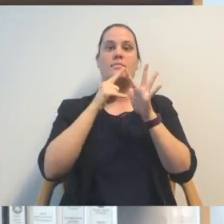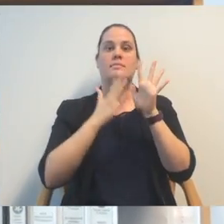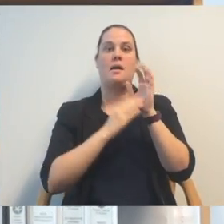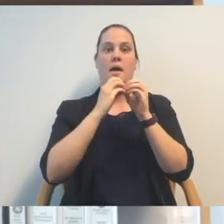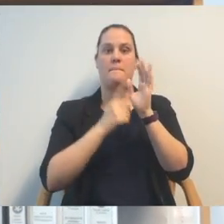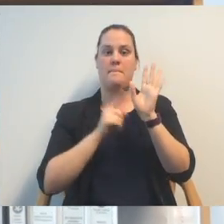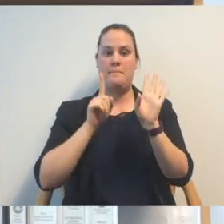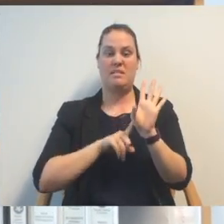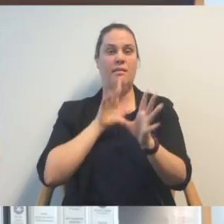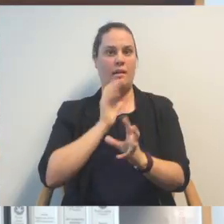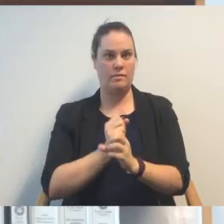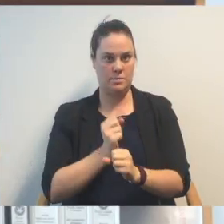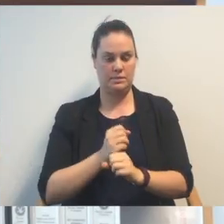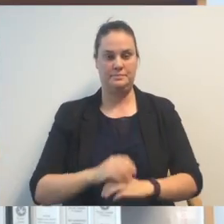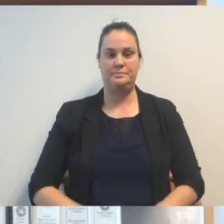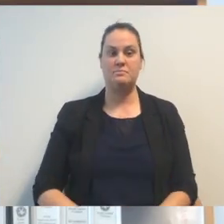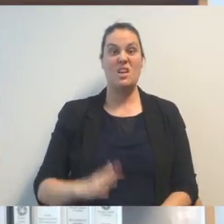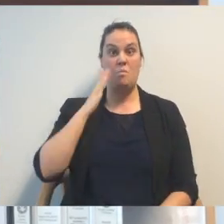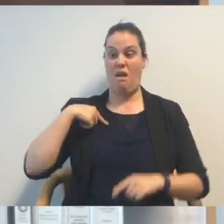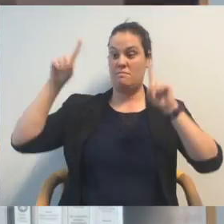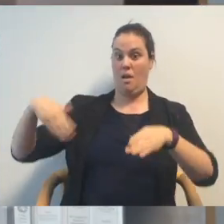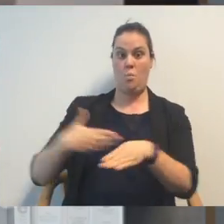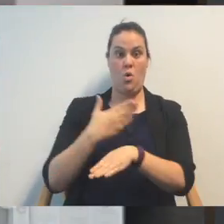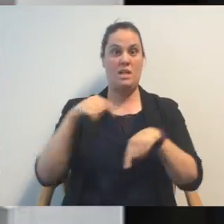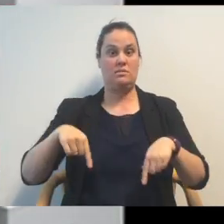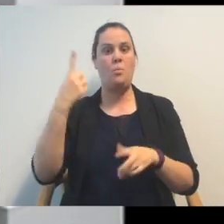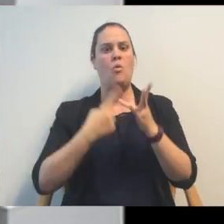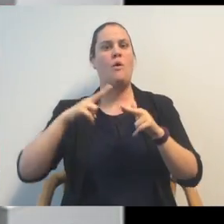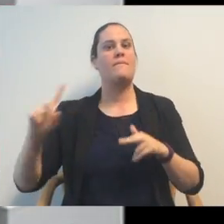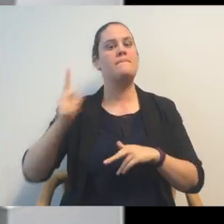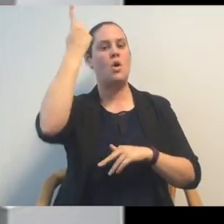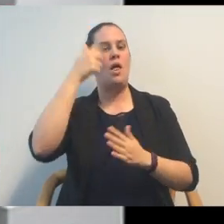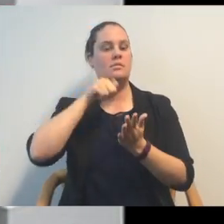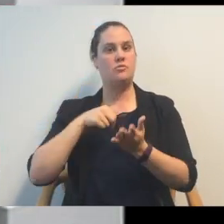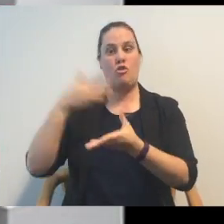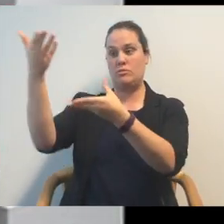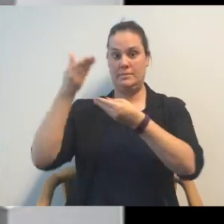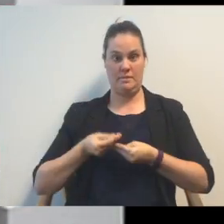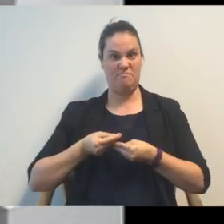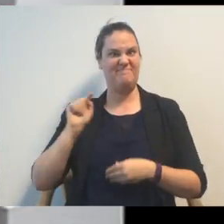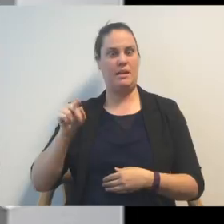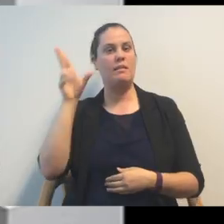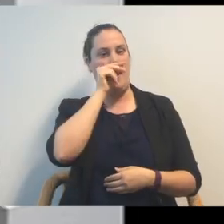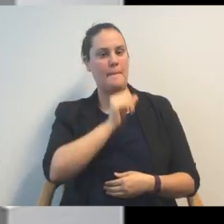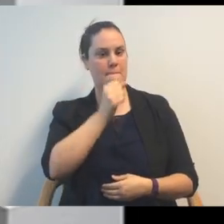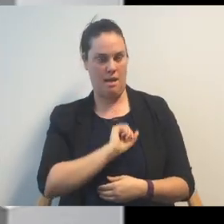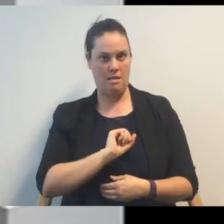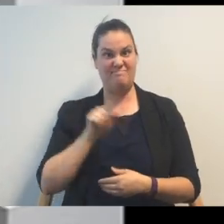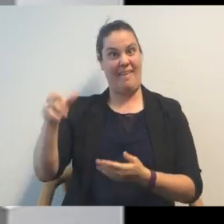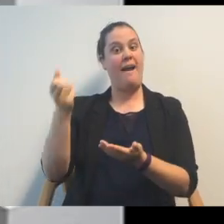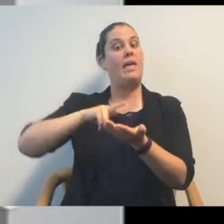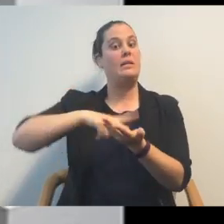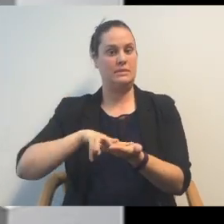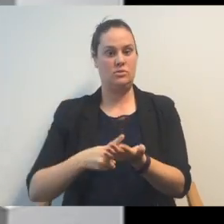achievements I've been able to put in place in that time. One of the first letters or emails I received when I was first